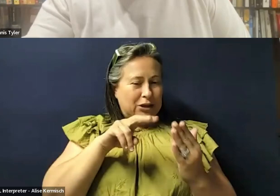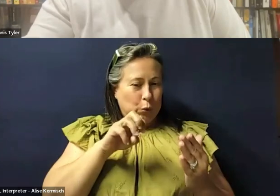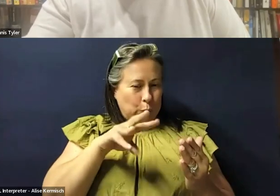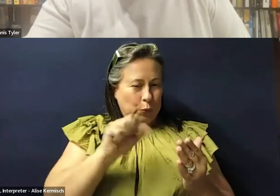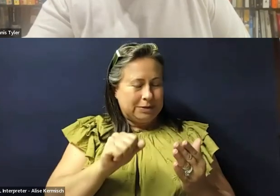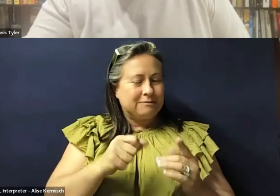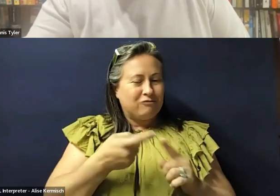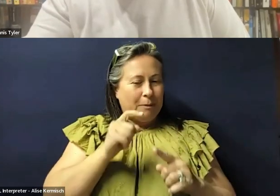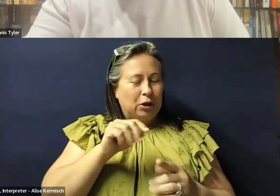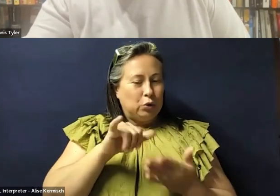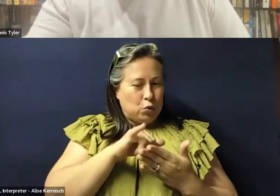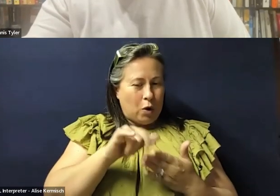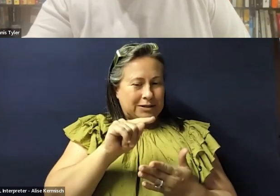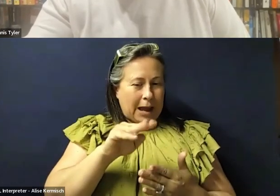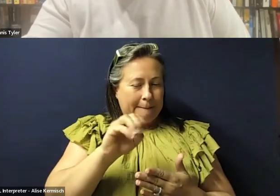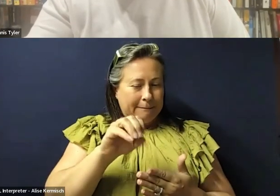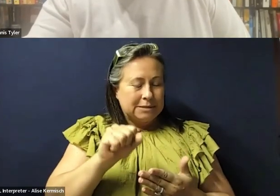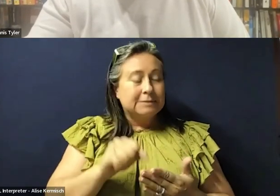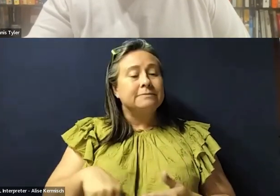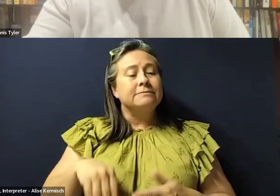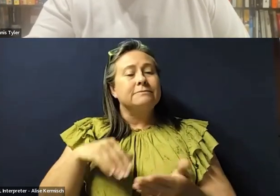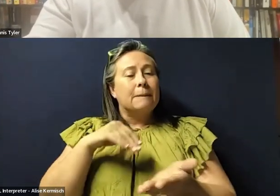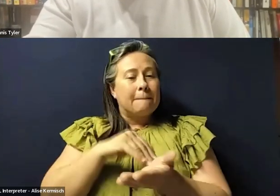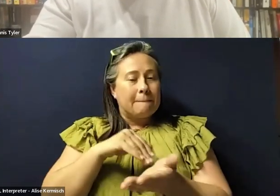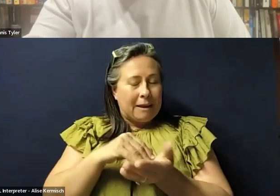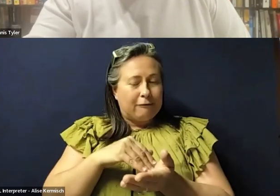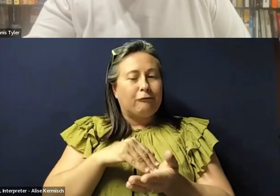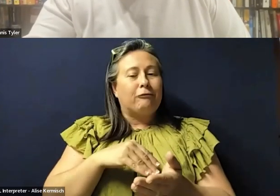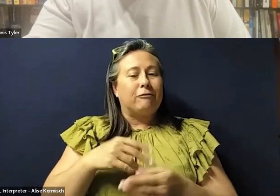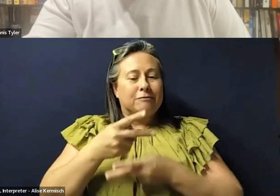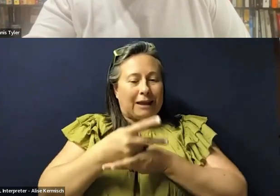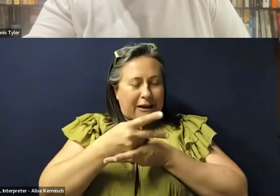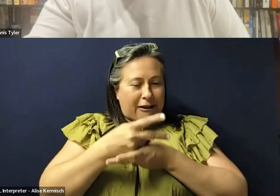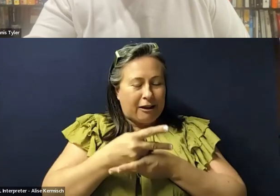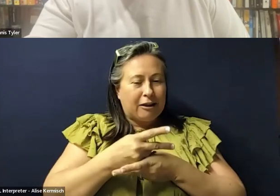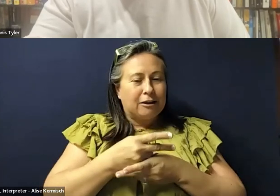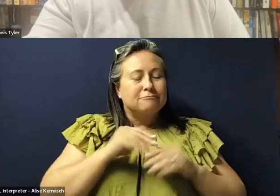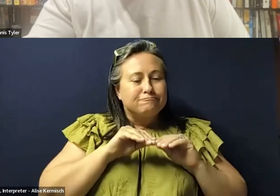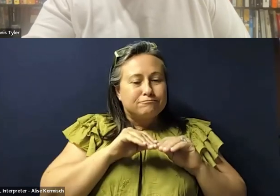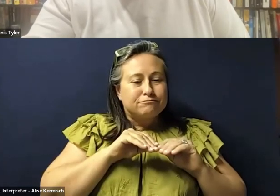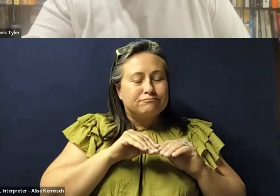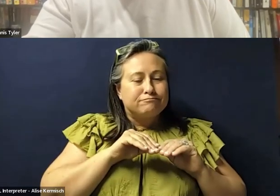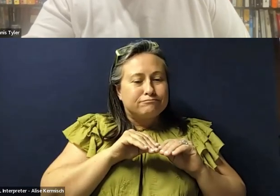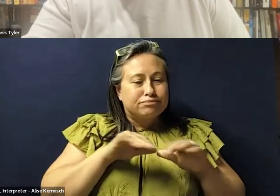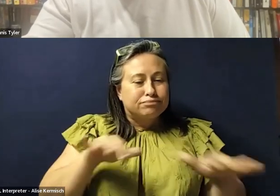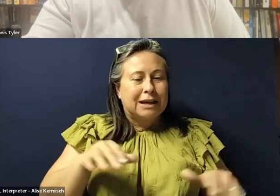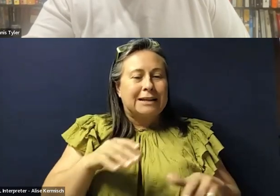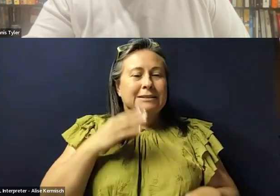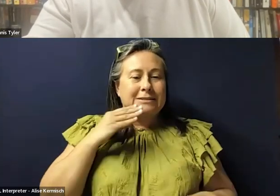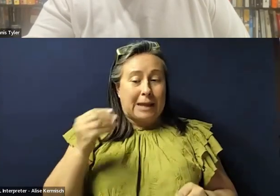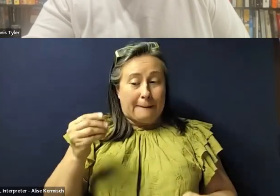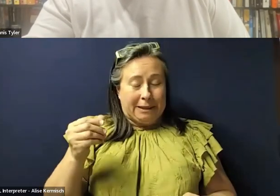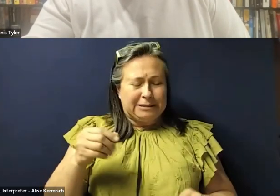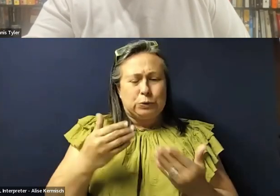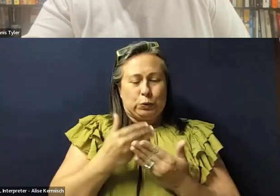Times, um, on, uh, medical care alone will help the spread of diabetes, um, scientists say. So this is about a new